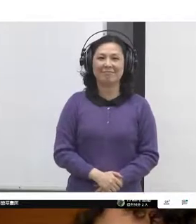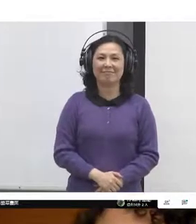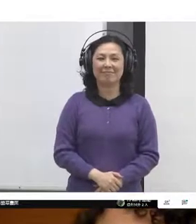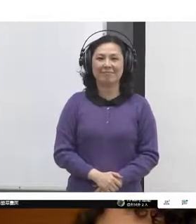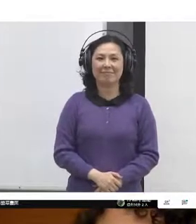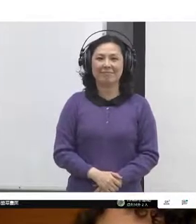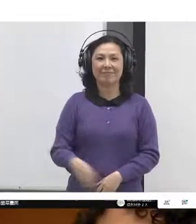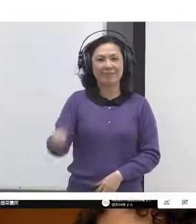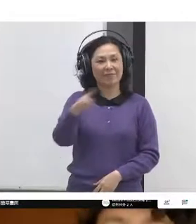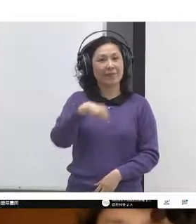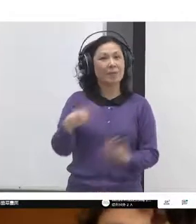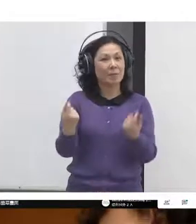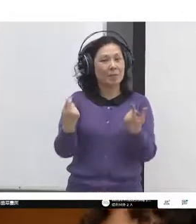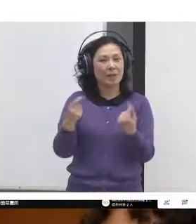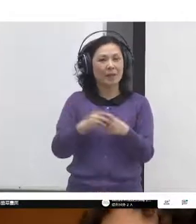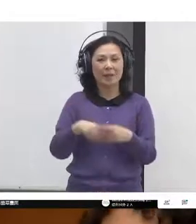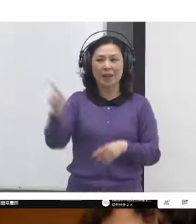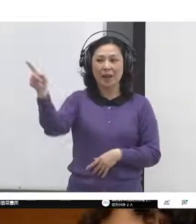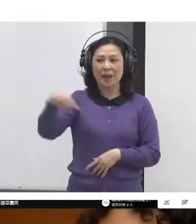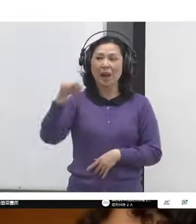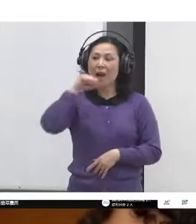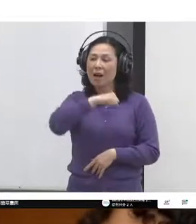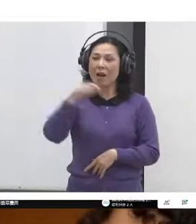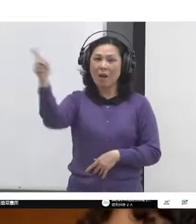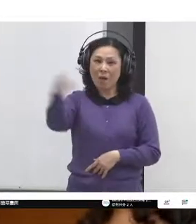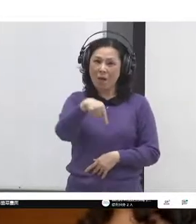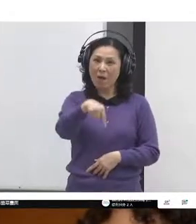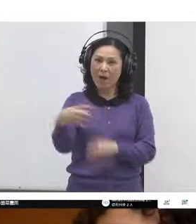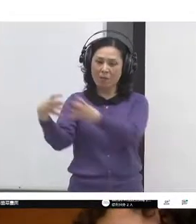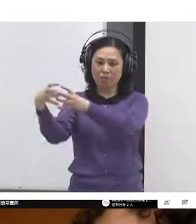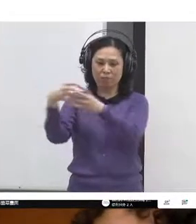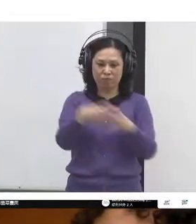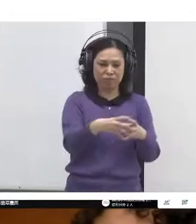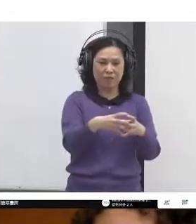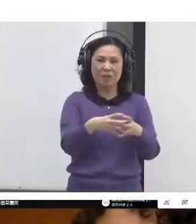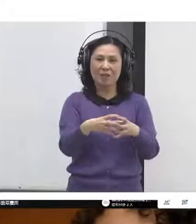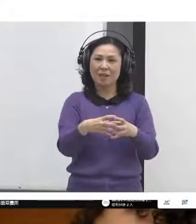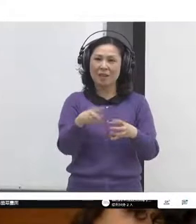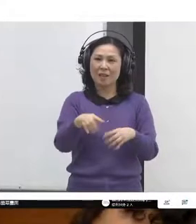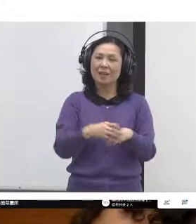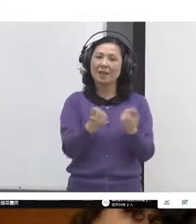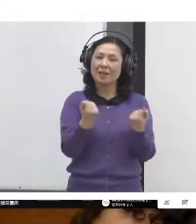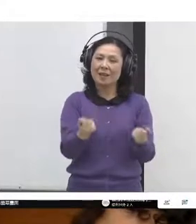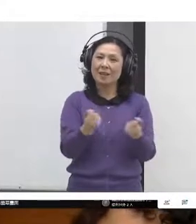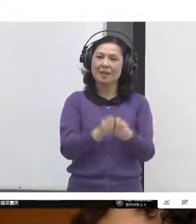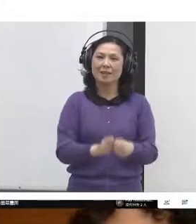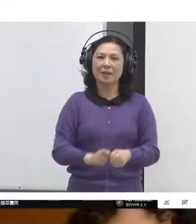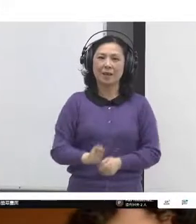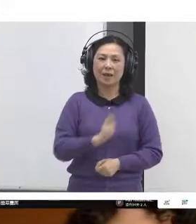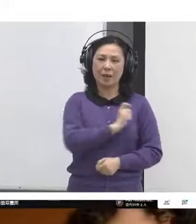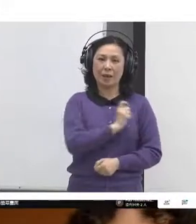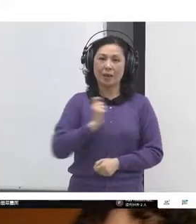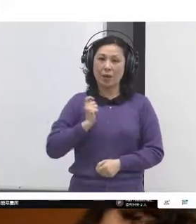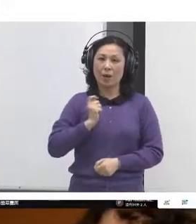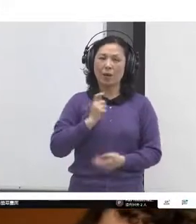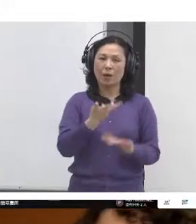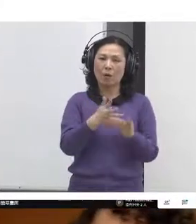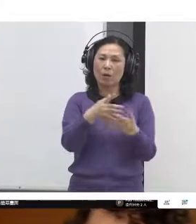from Taiwan led another training in Toronto just a few months later in November.